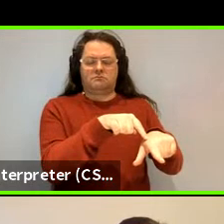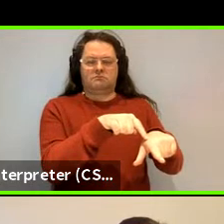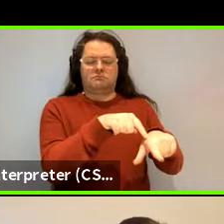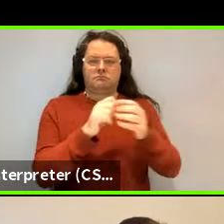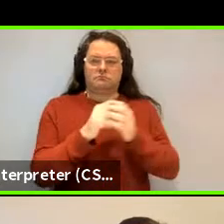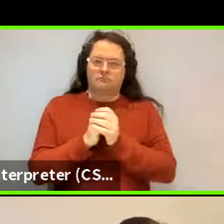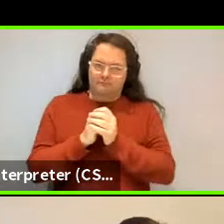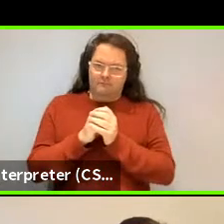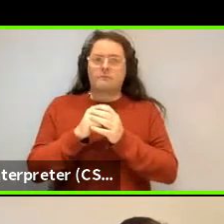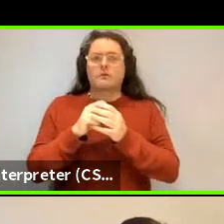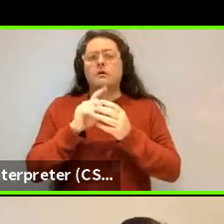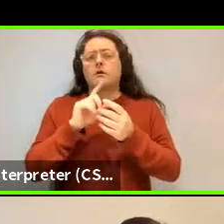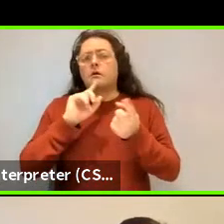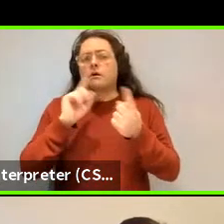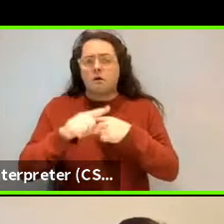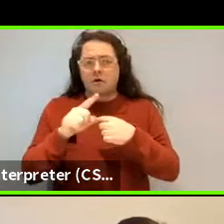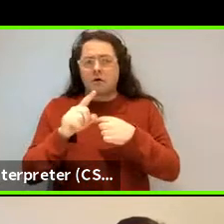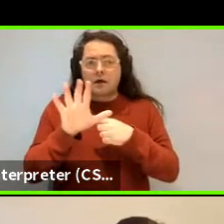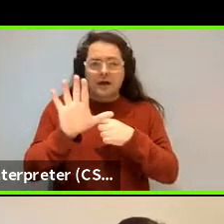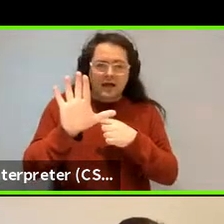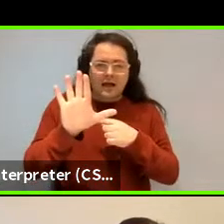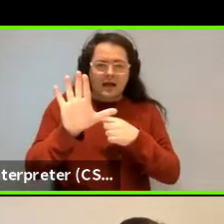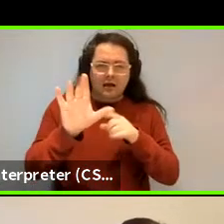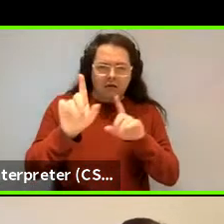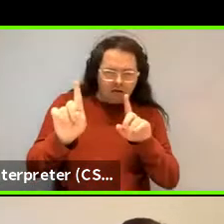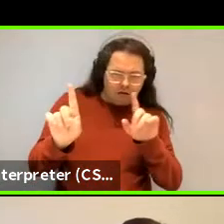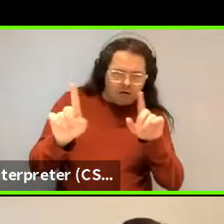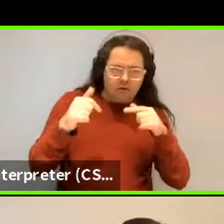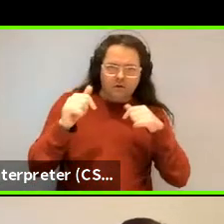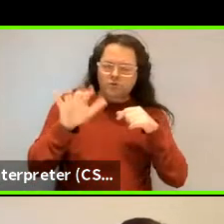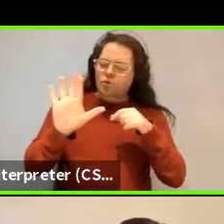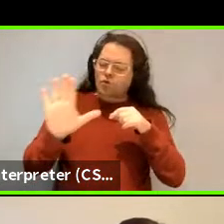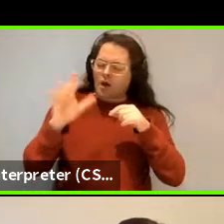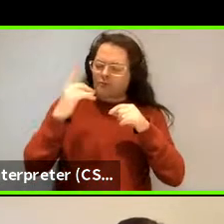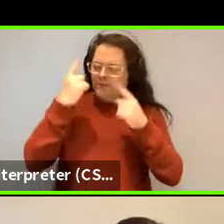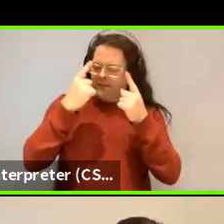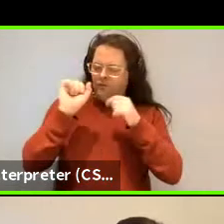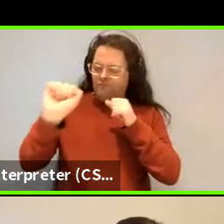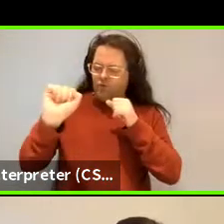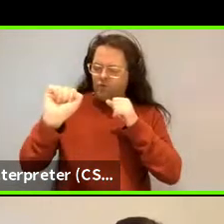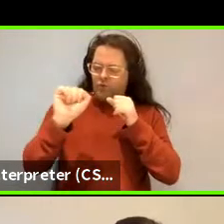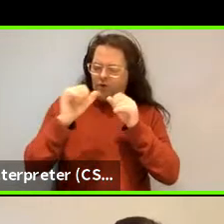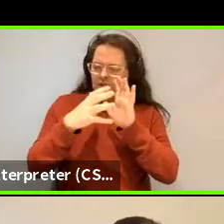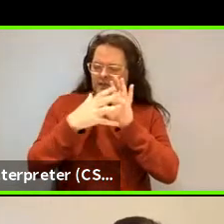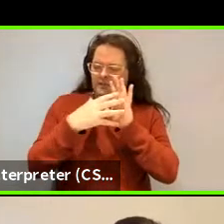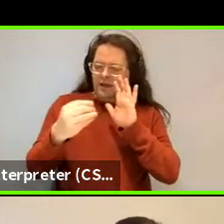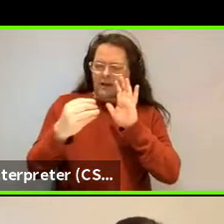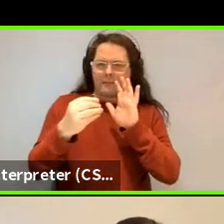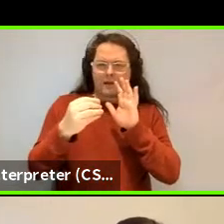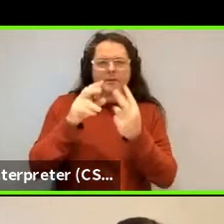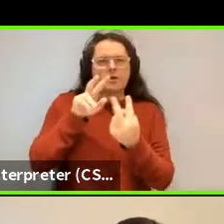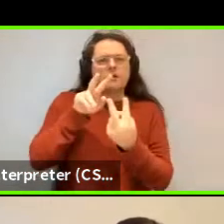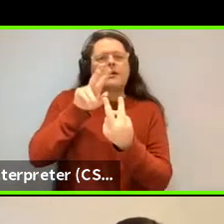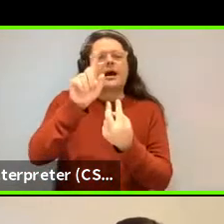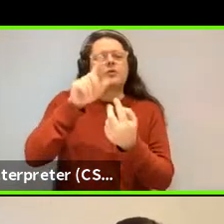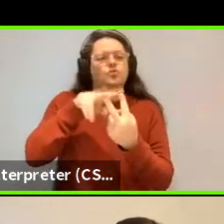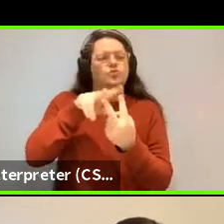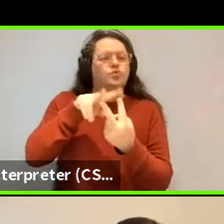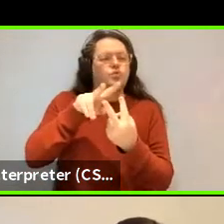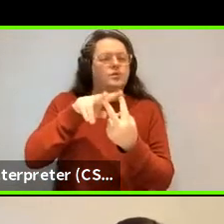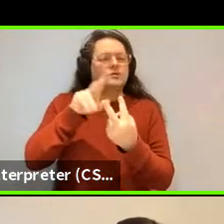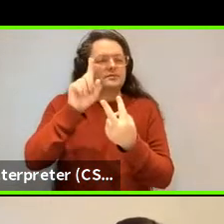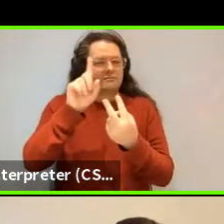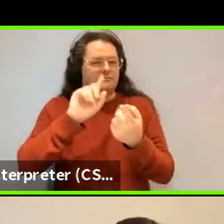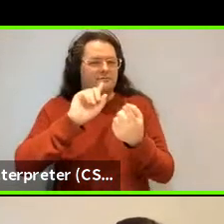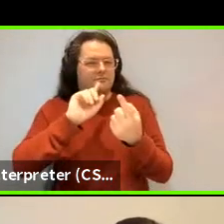but I mean, so it's nice. Yeah. What was your example with there? Let's see what would pop. So one was, uh,